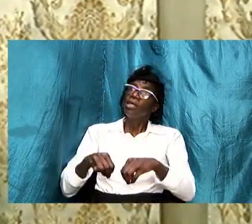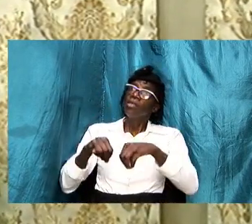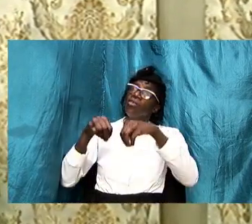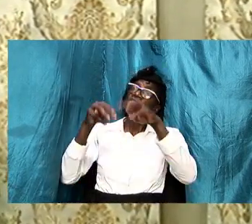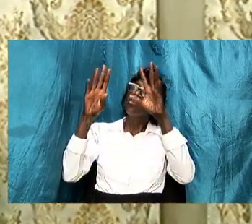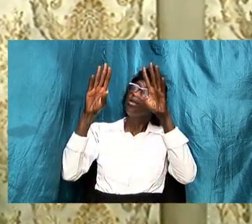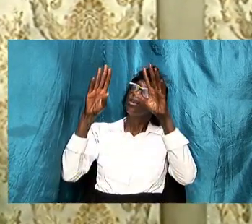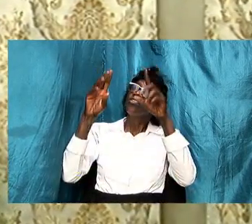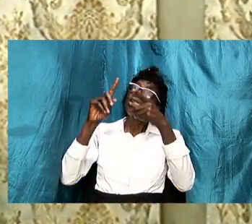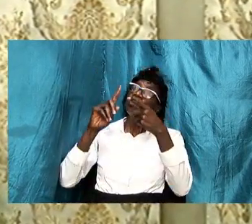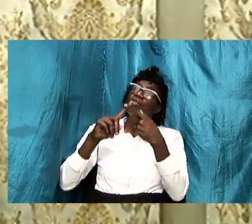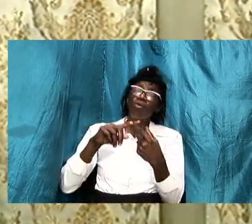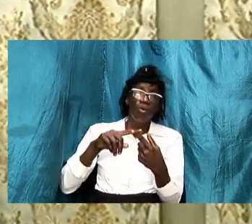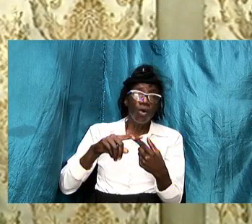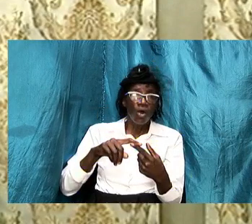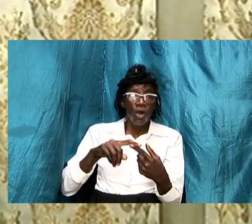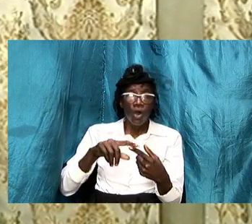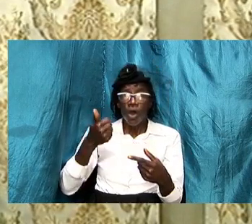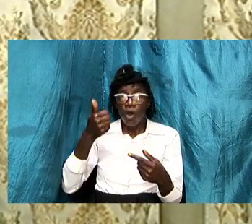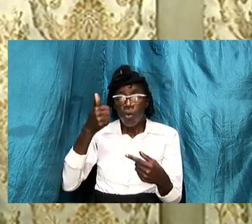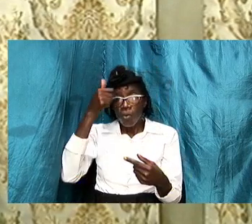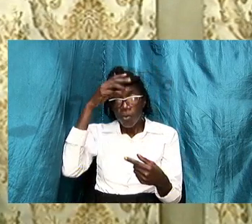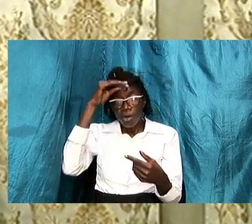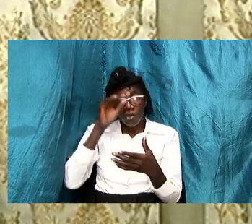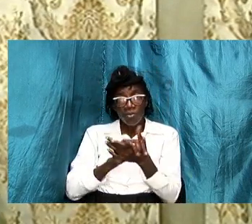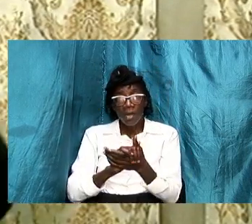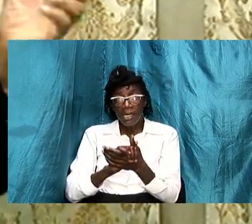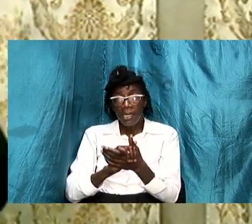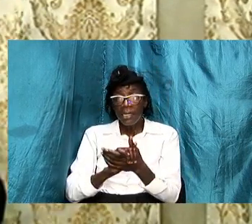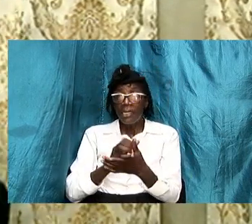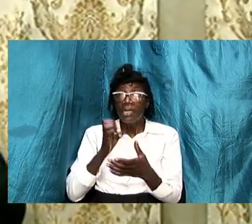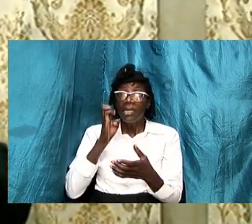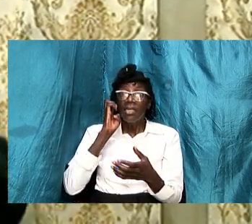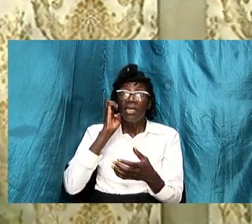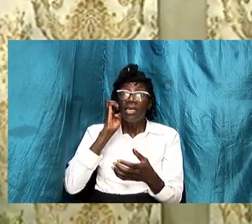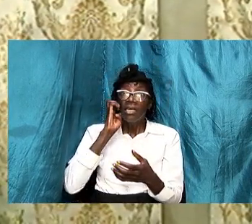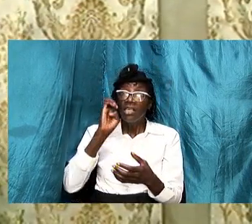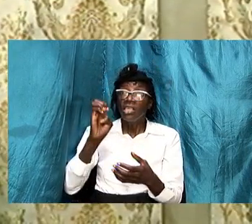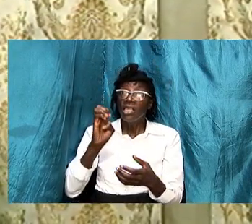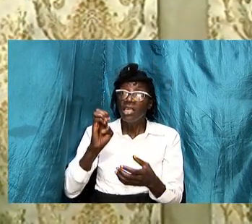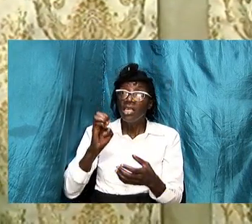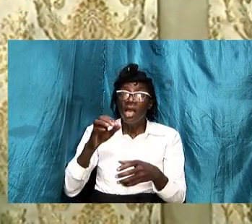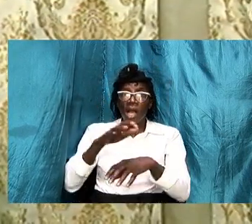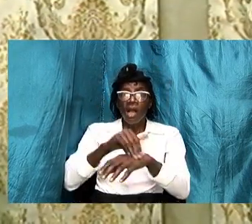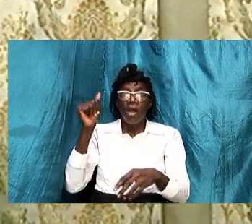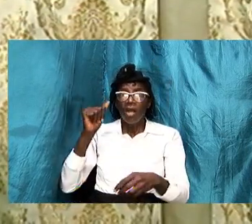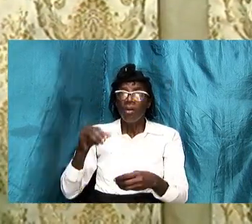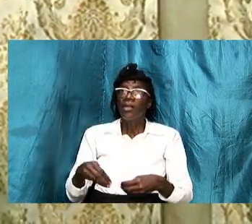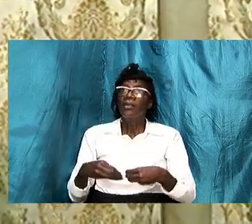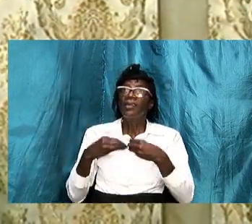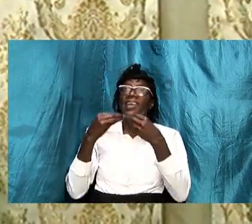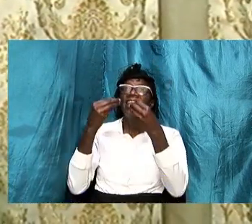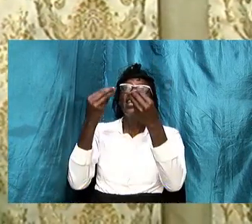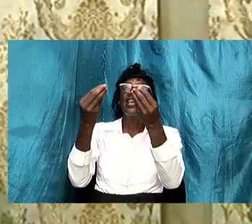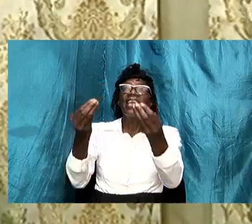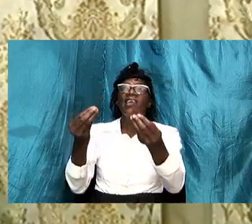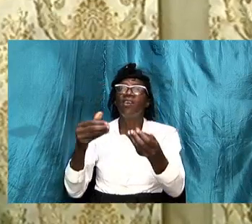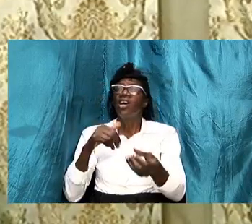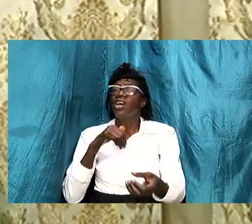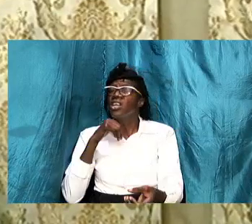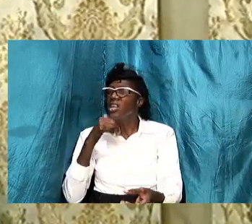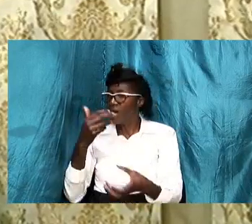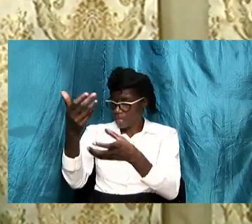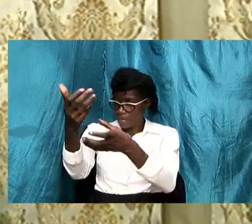to her own husband she's being called upon like him to give it's not a demand